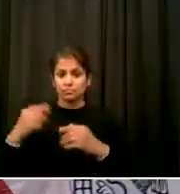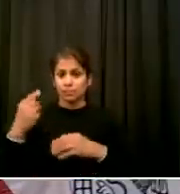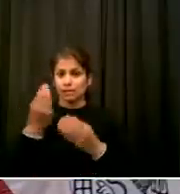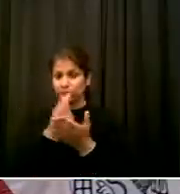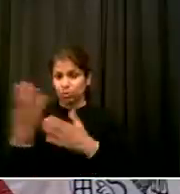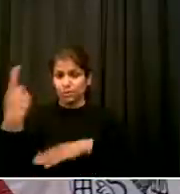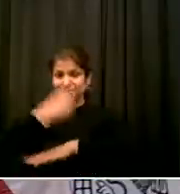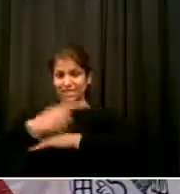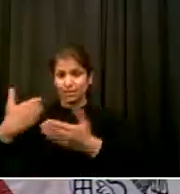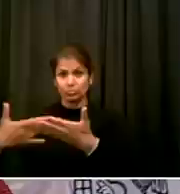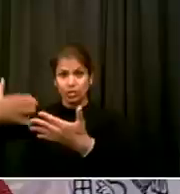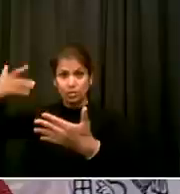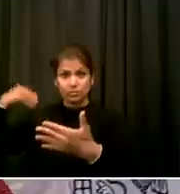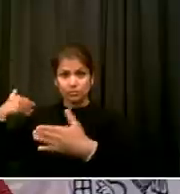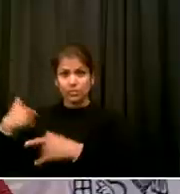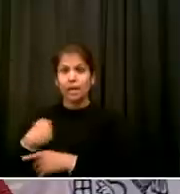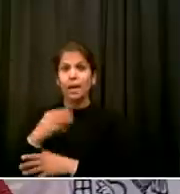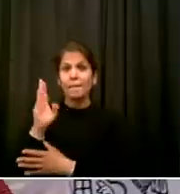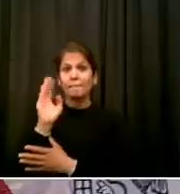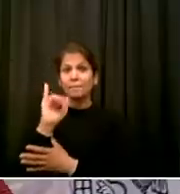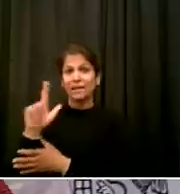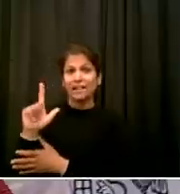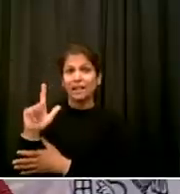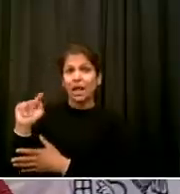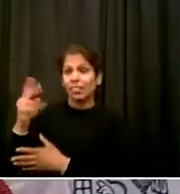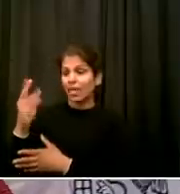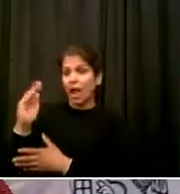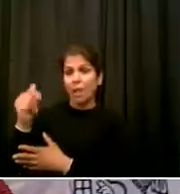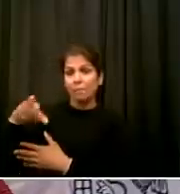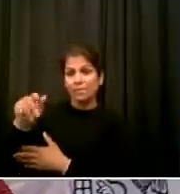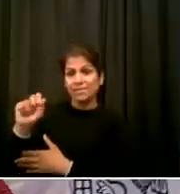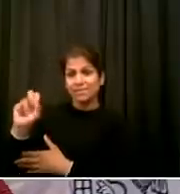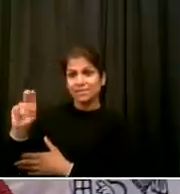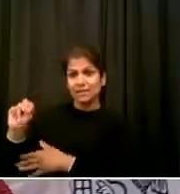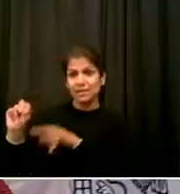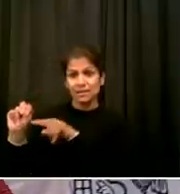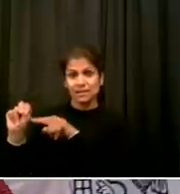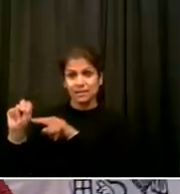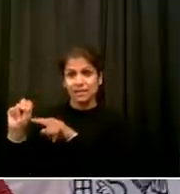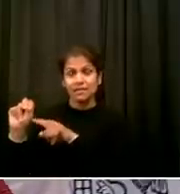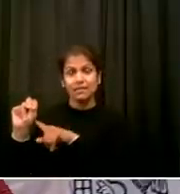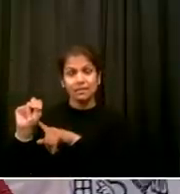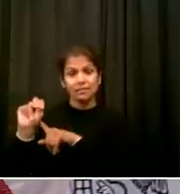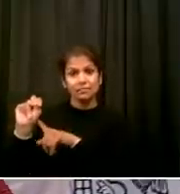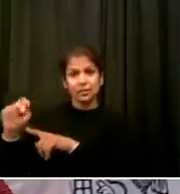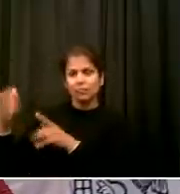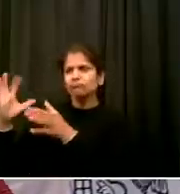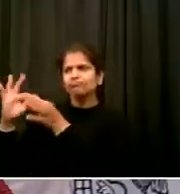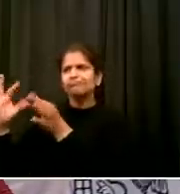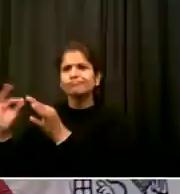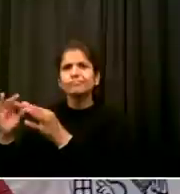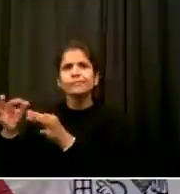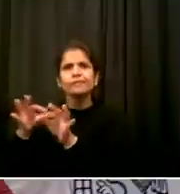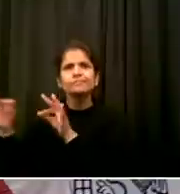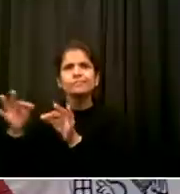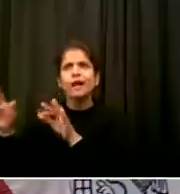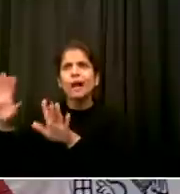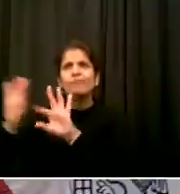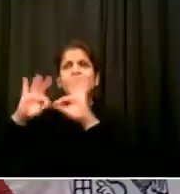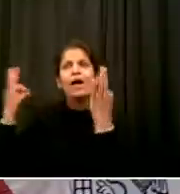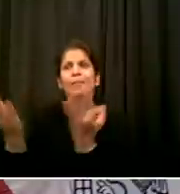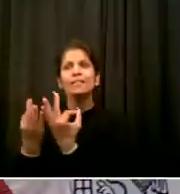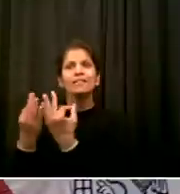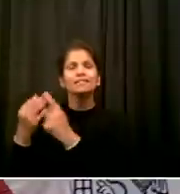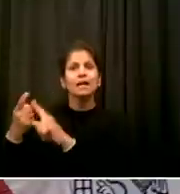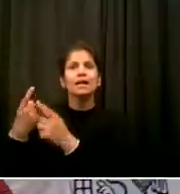with slavery about his own forbearers being enslaved by the family of Robert E. Lee he will now talk